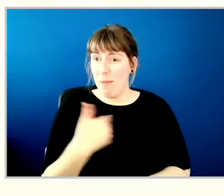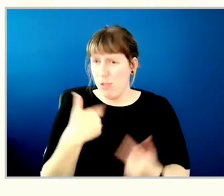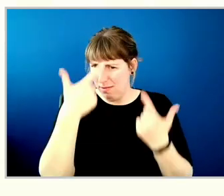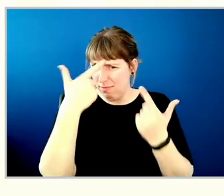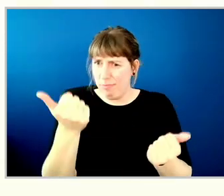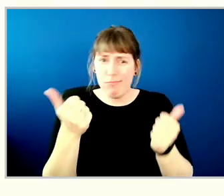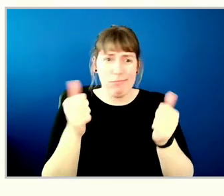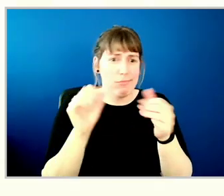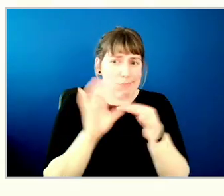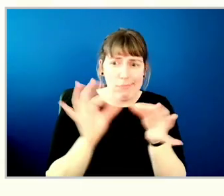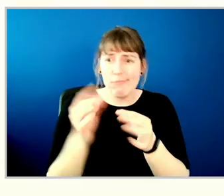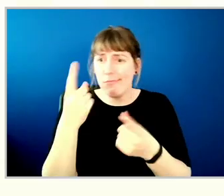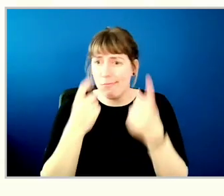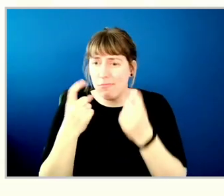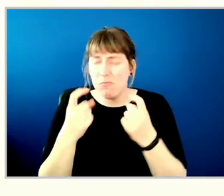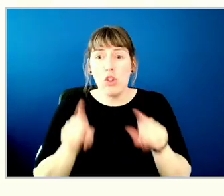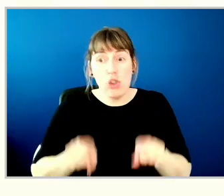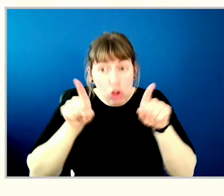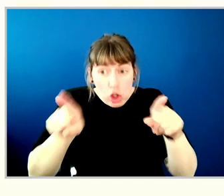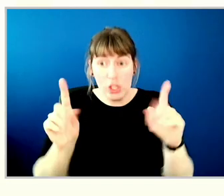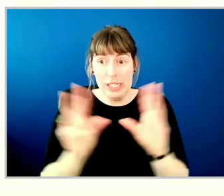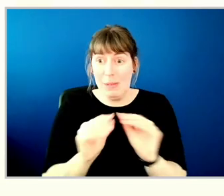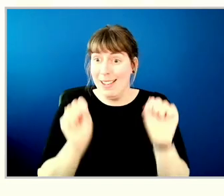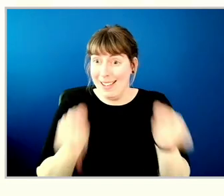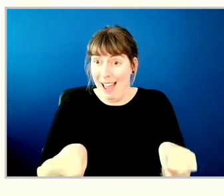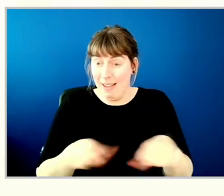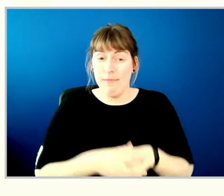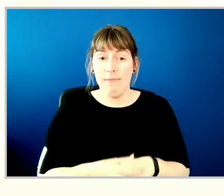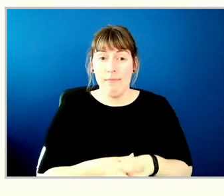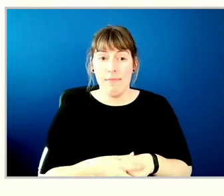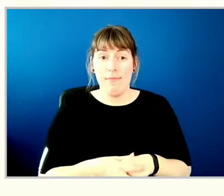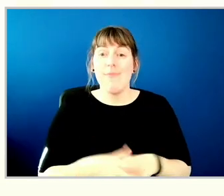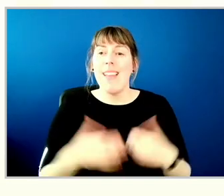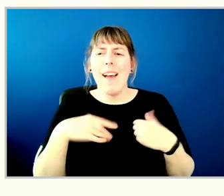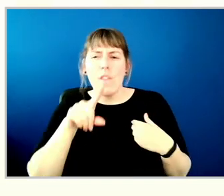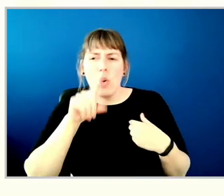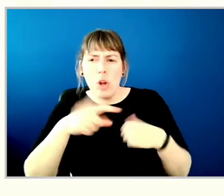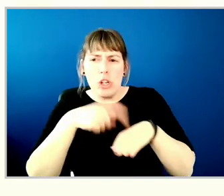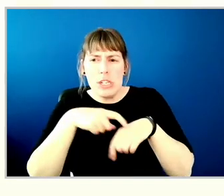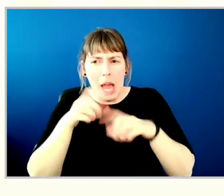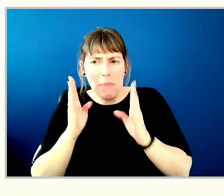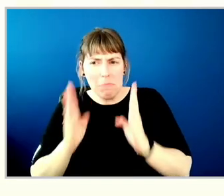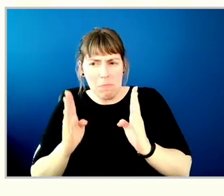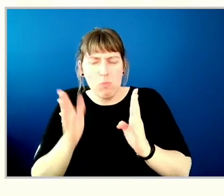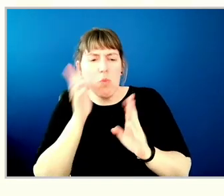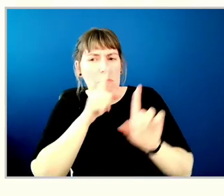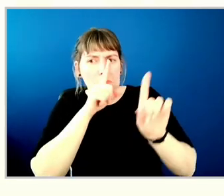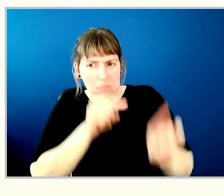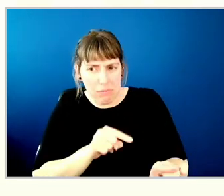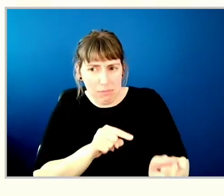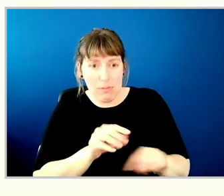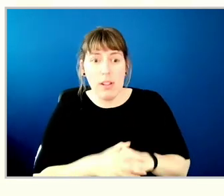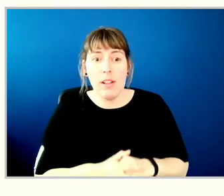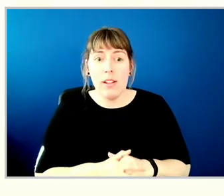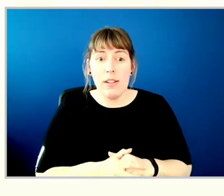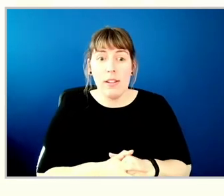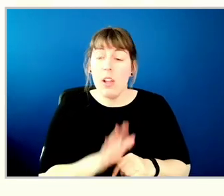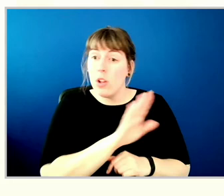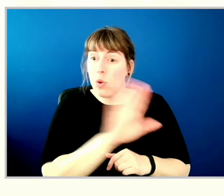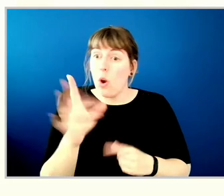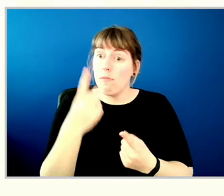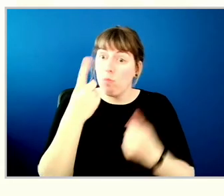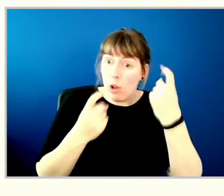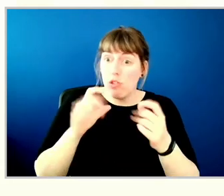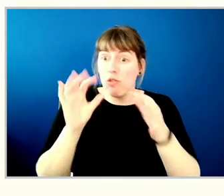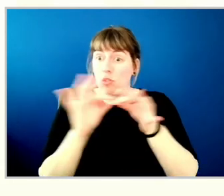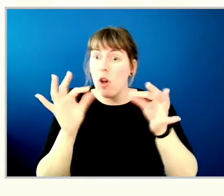comments throughout the meeting. They will be addressed during the allotted question period. Please keep your questions and comments brief and